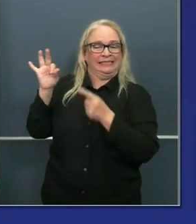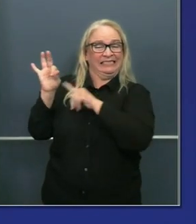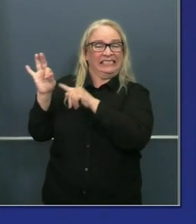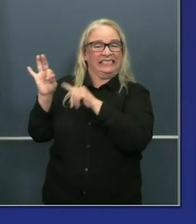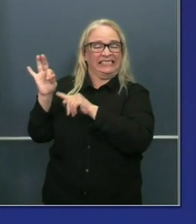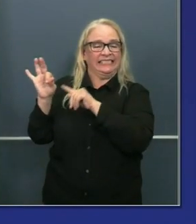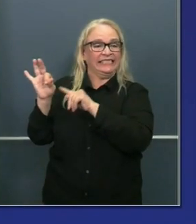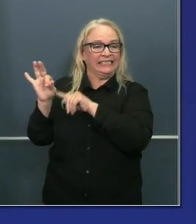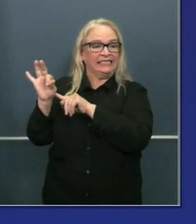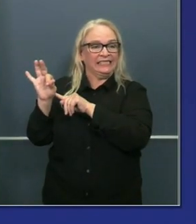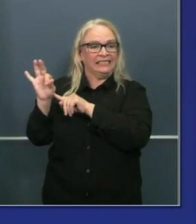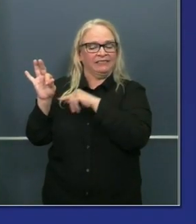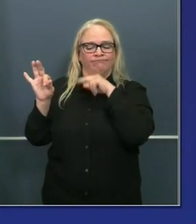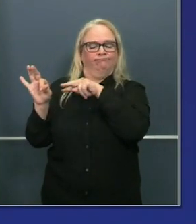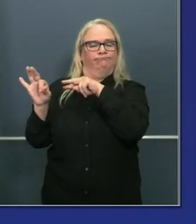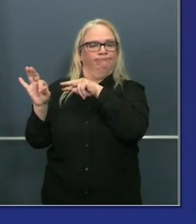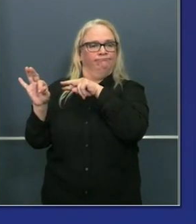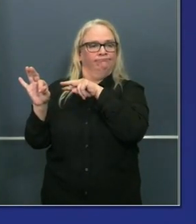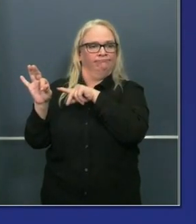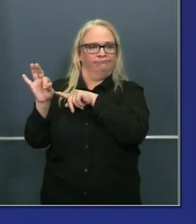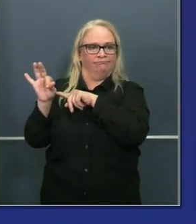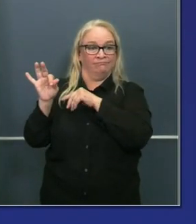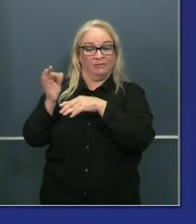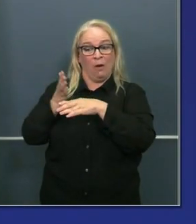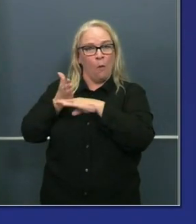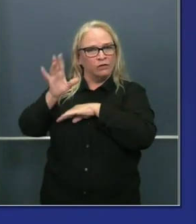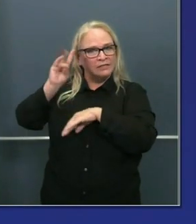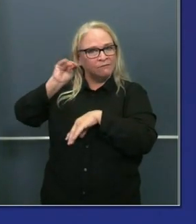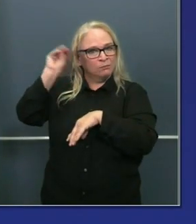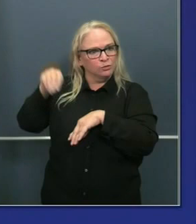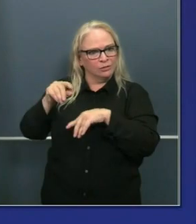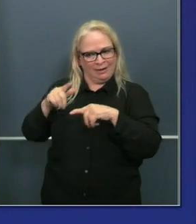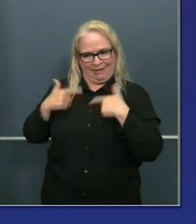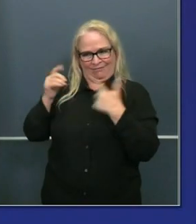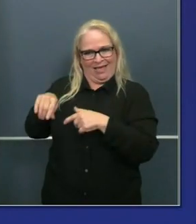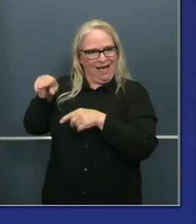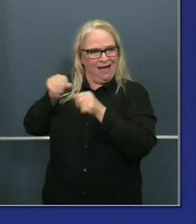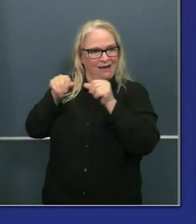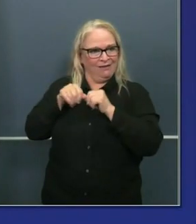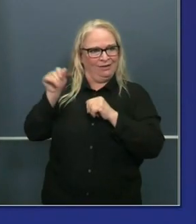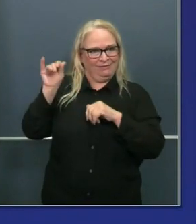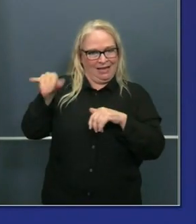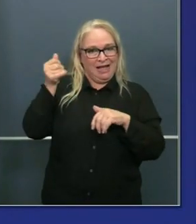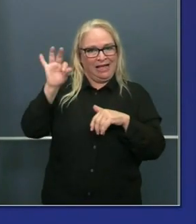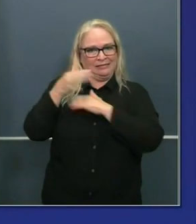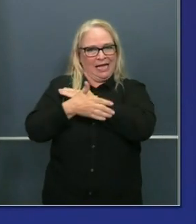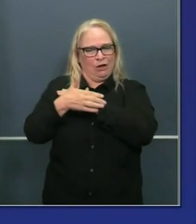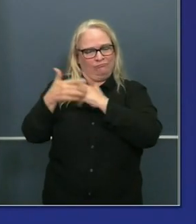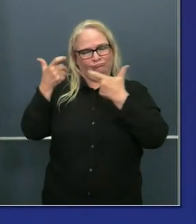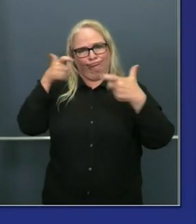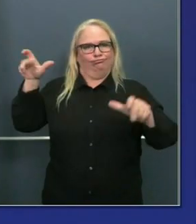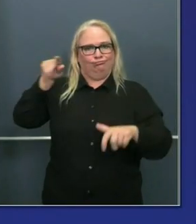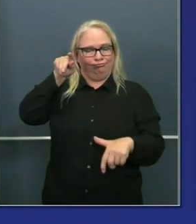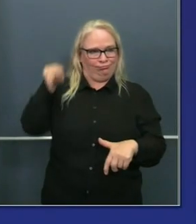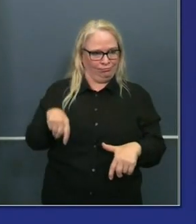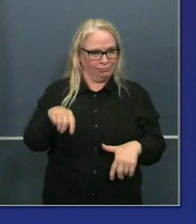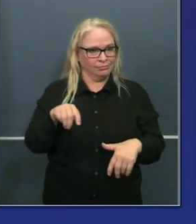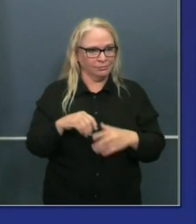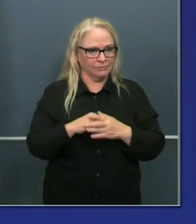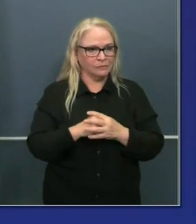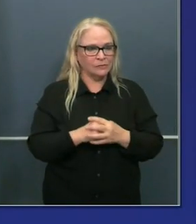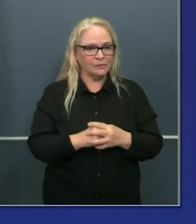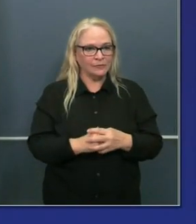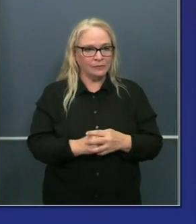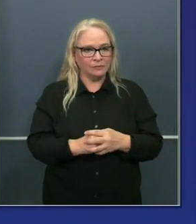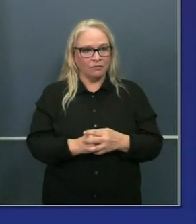state, but these 19 counties represent over 70 percent of the population here in the state of California. With